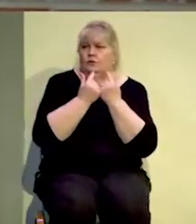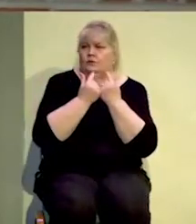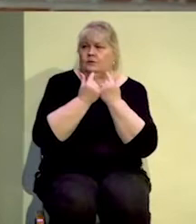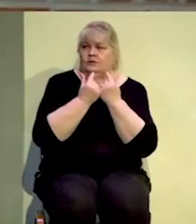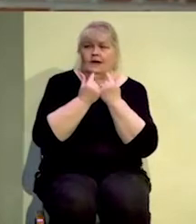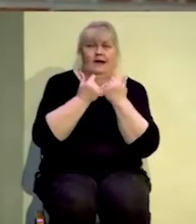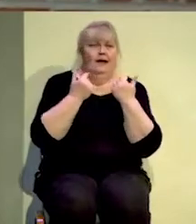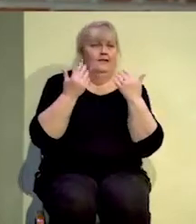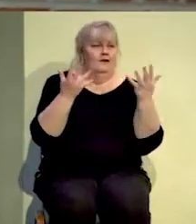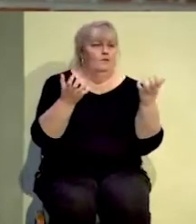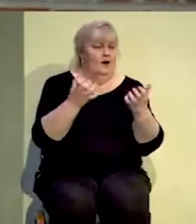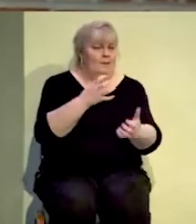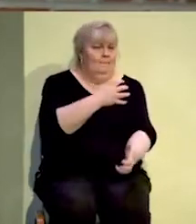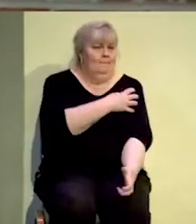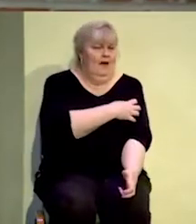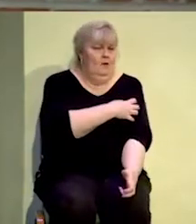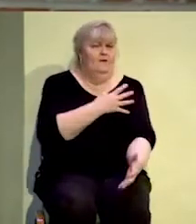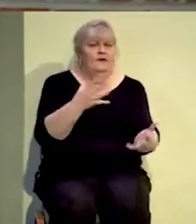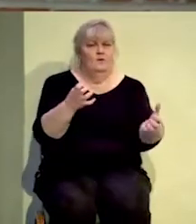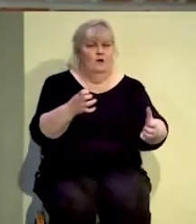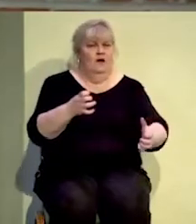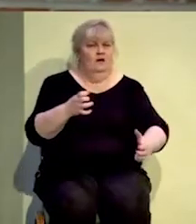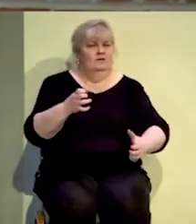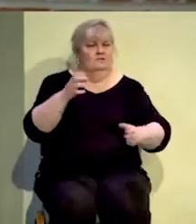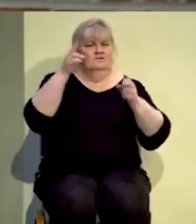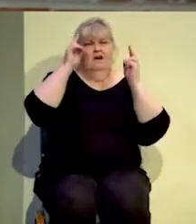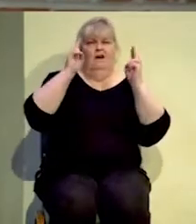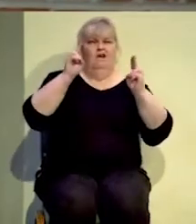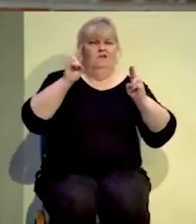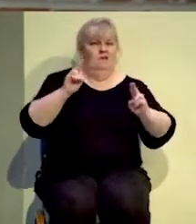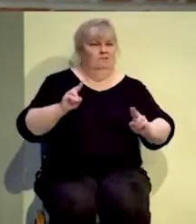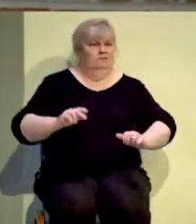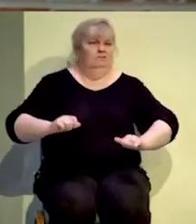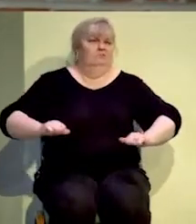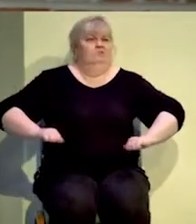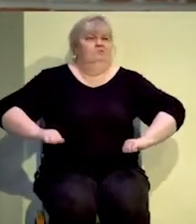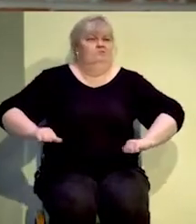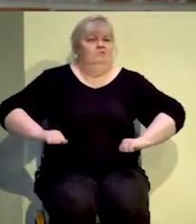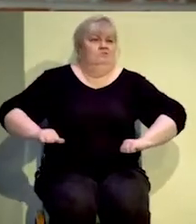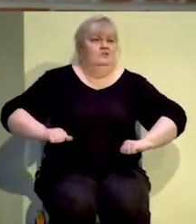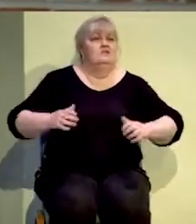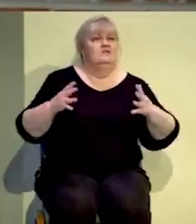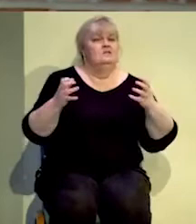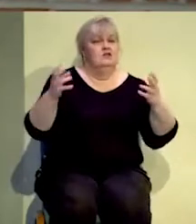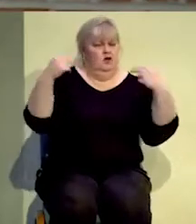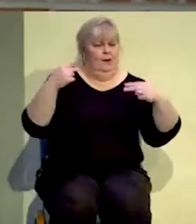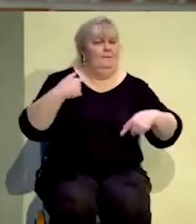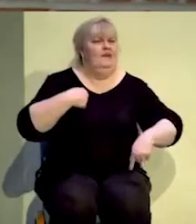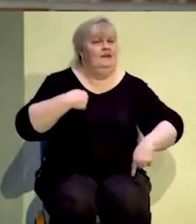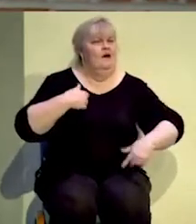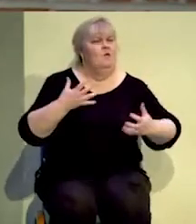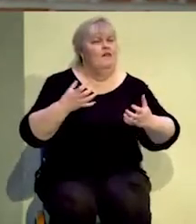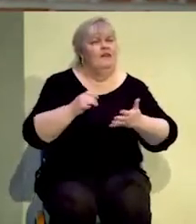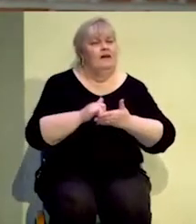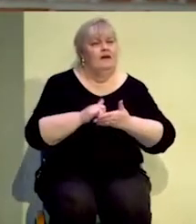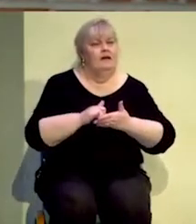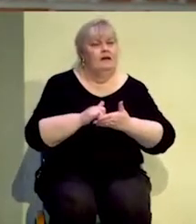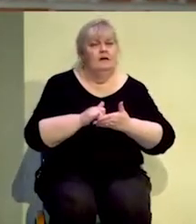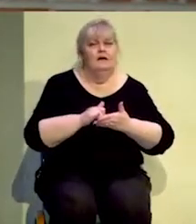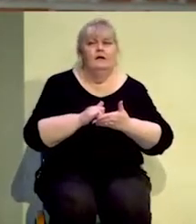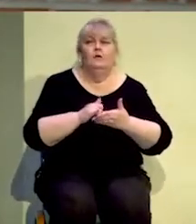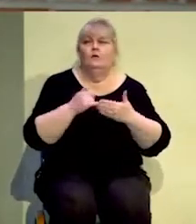wanted power. They wanted prestige. They wanted to be seen. And there is an incredible